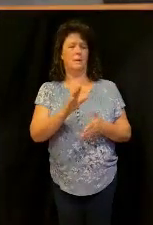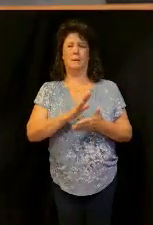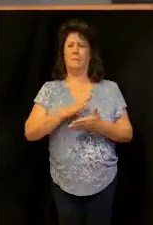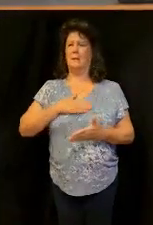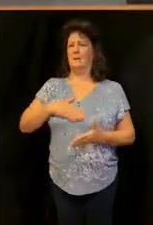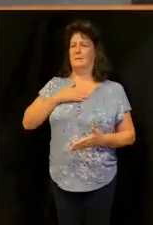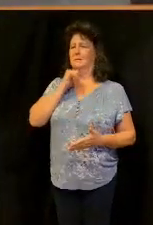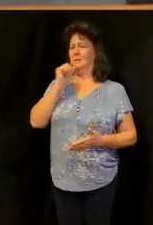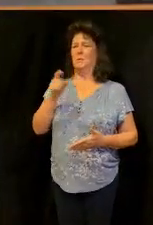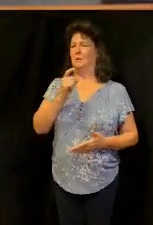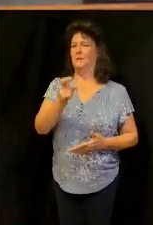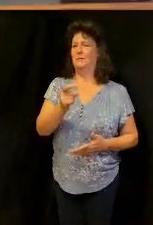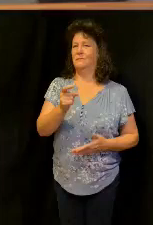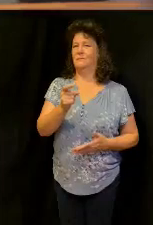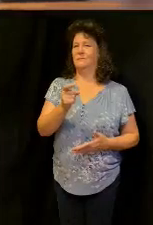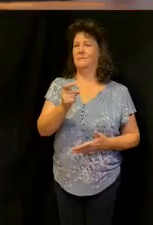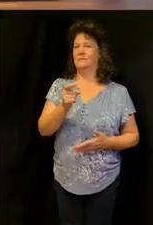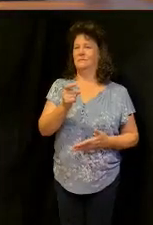please